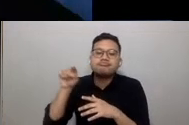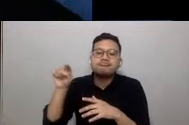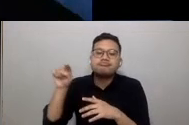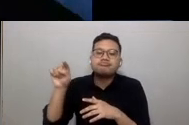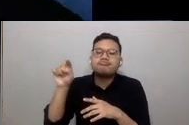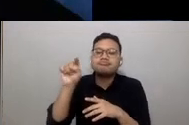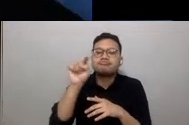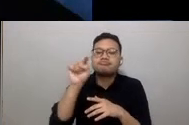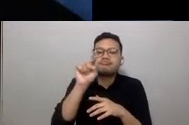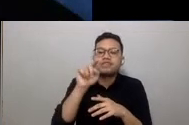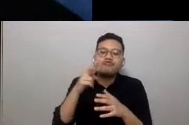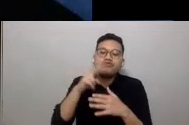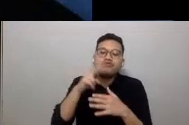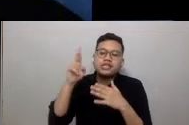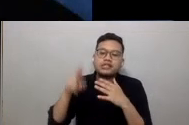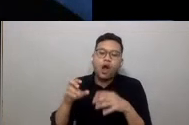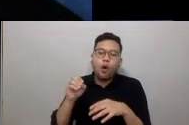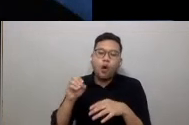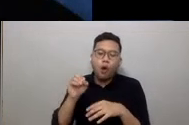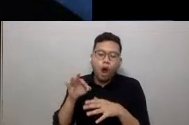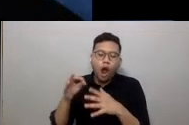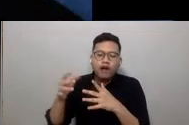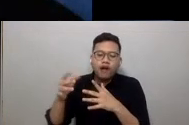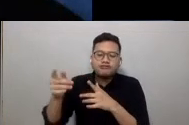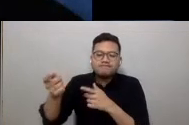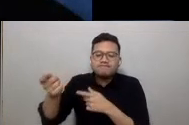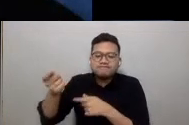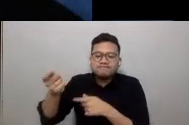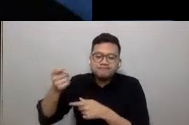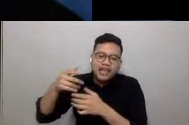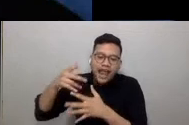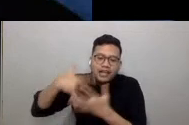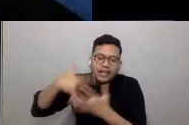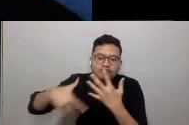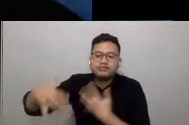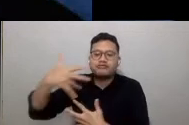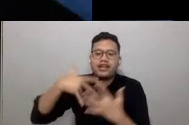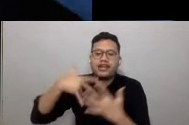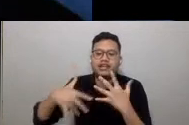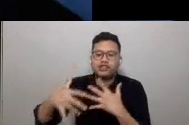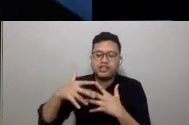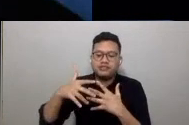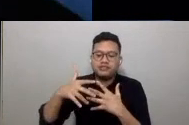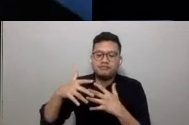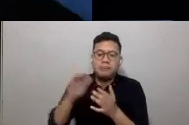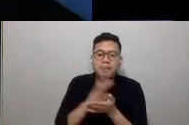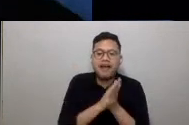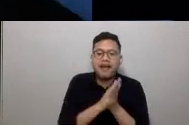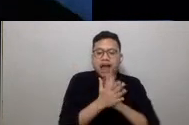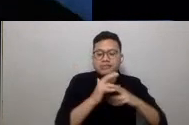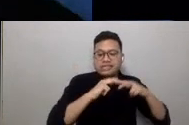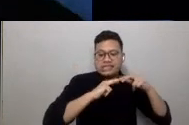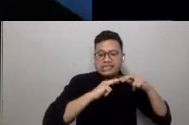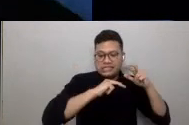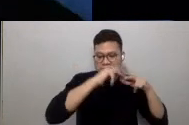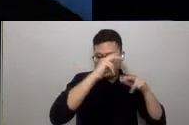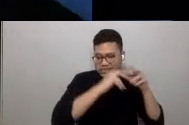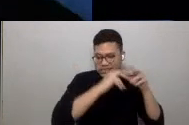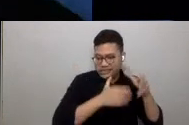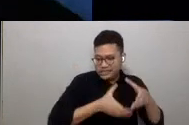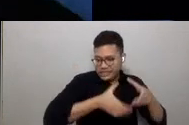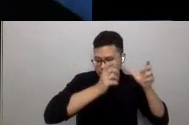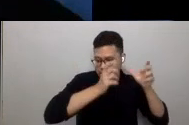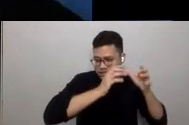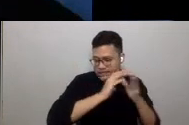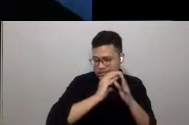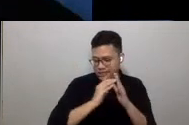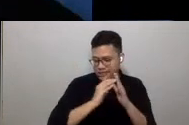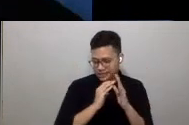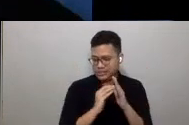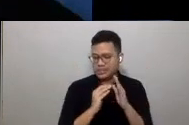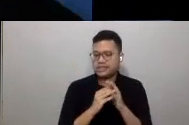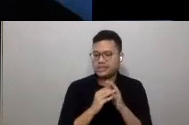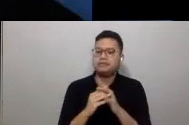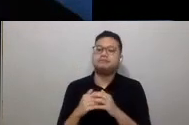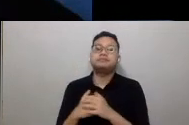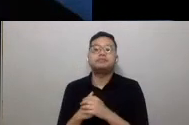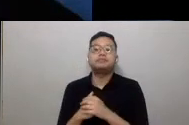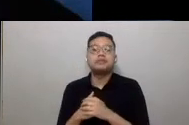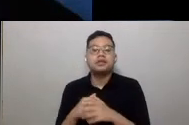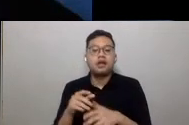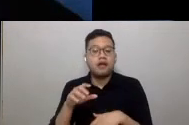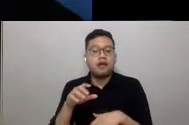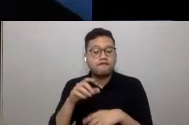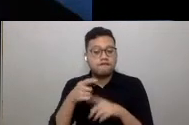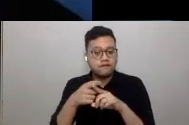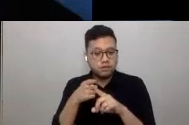result of these exchanges that a city can enable. The combination of cultural diversity with a density driven through close